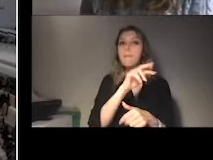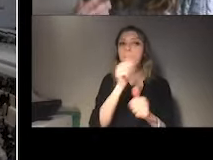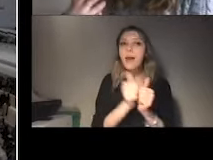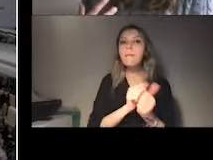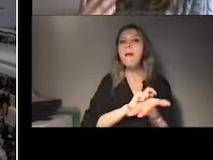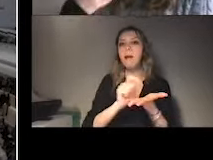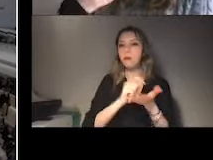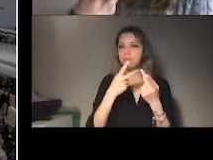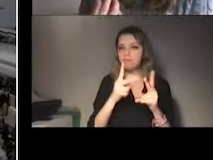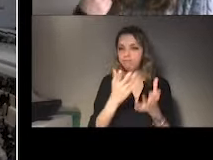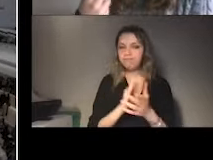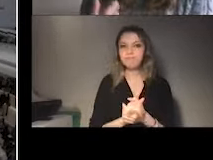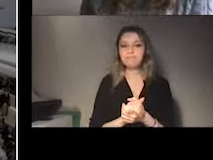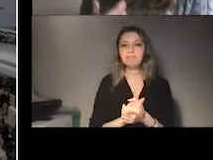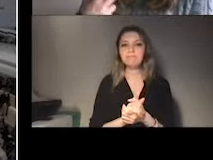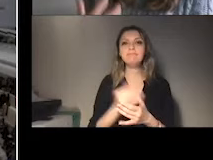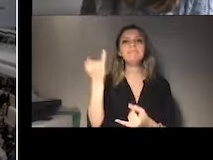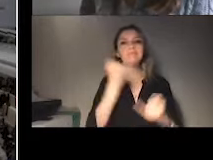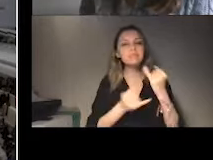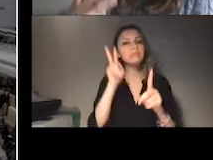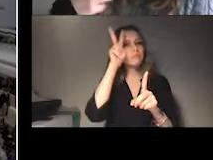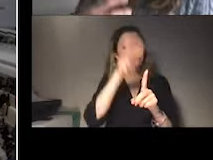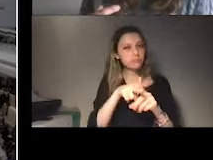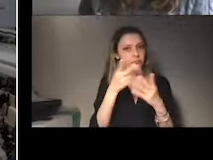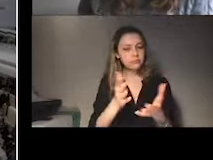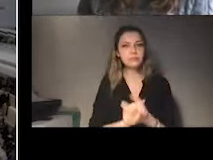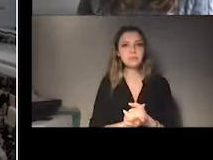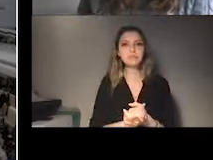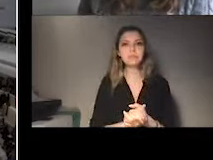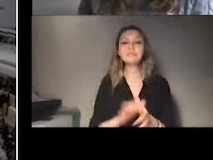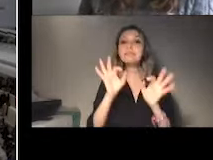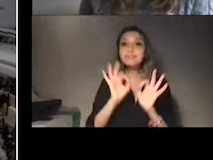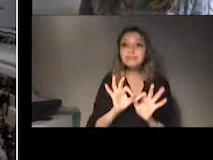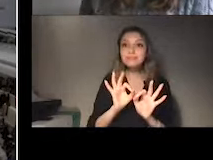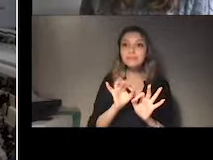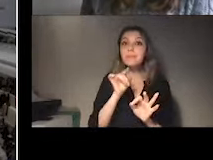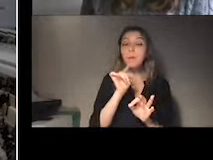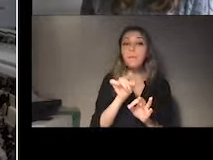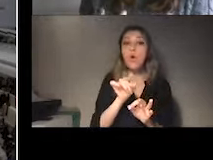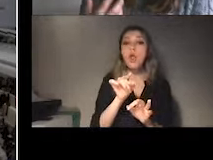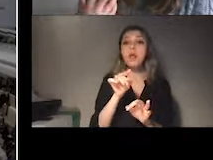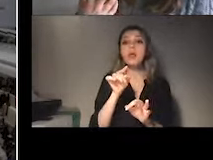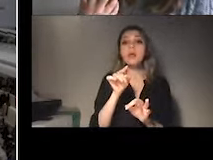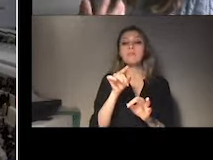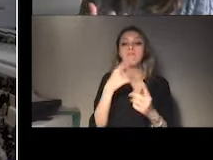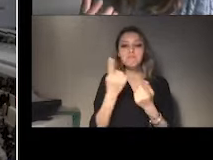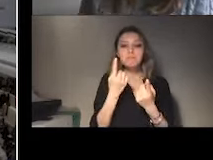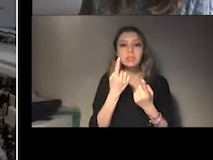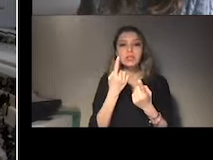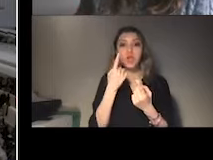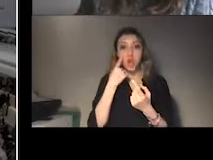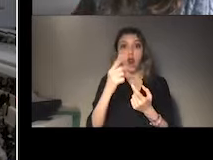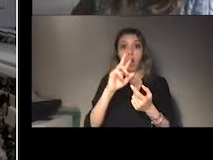is something that gives strength, gives weight to the information that you include the report, because it